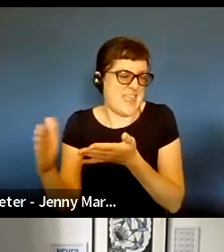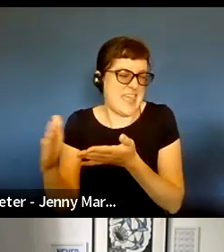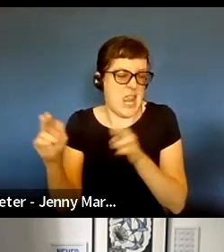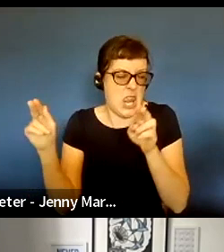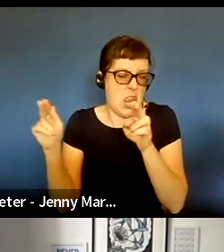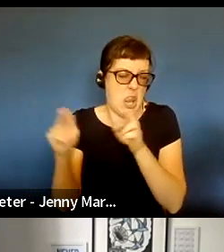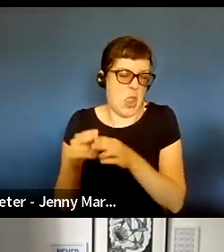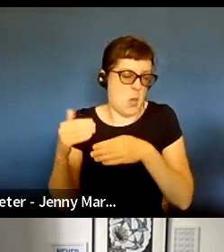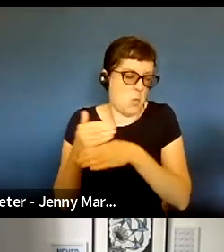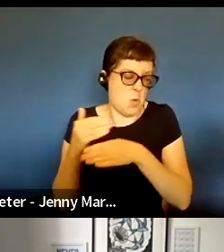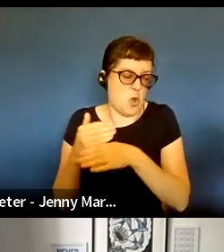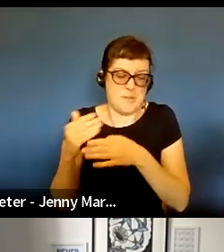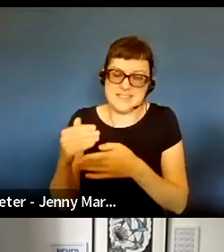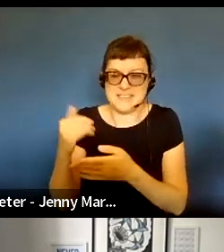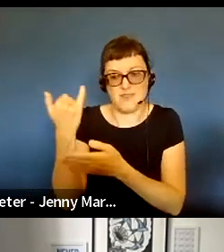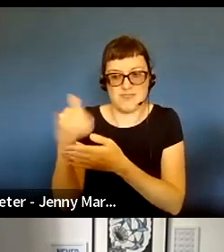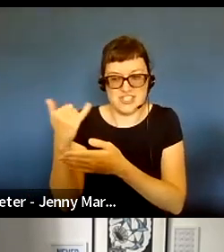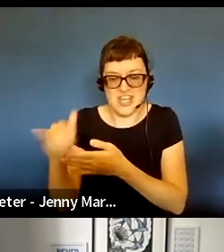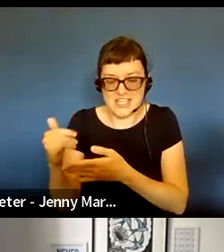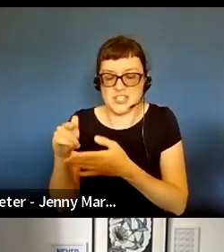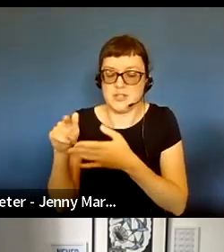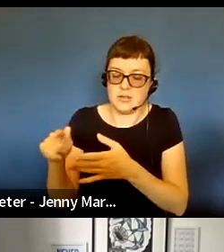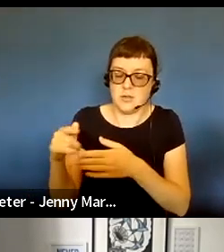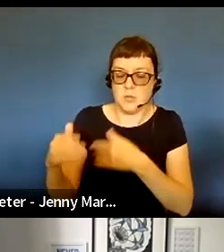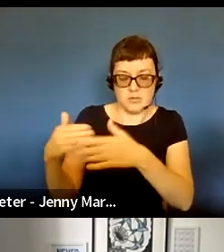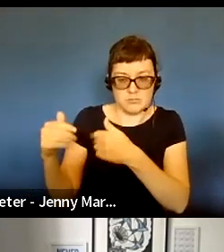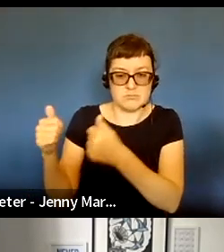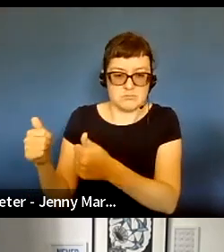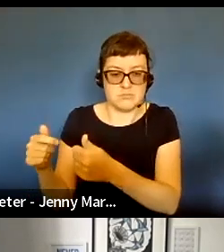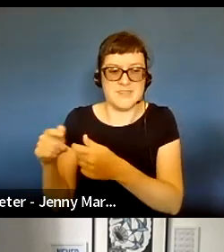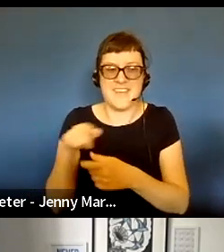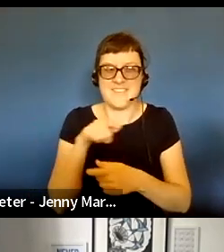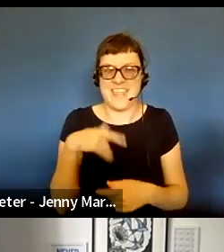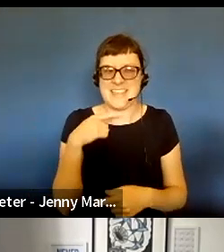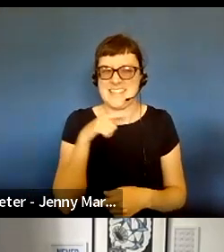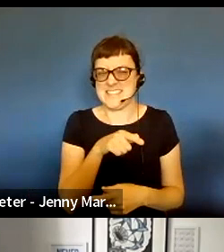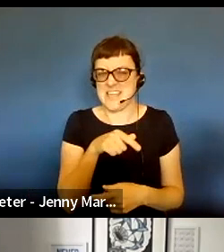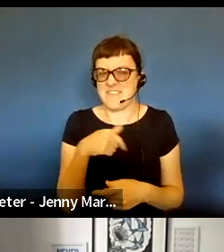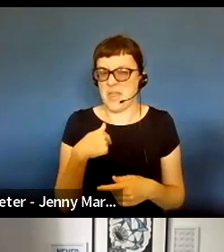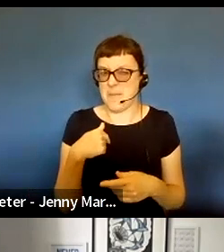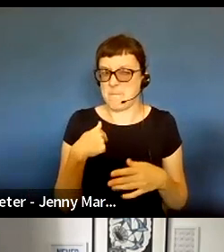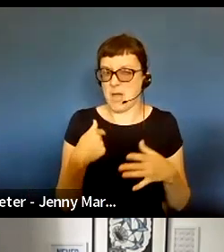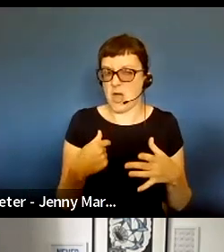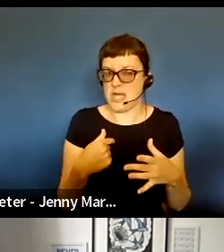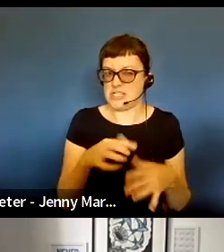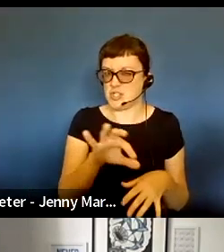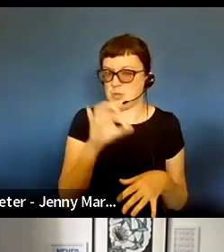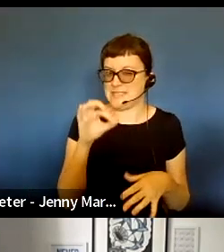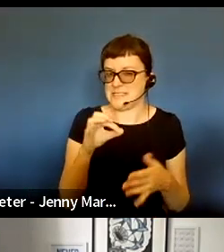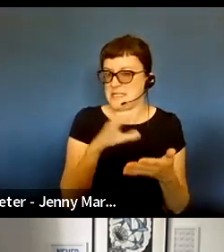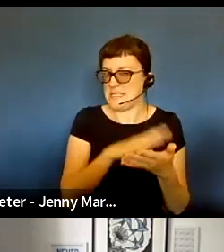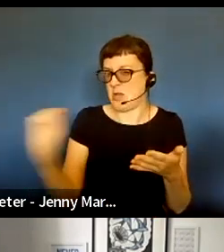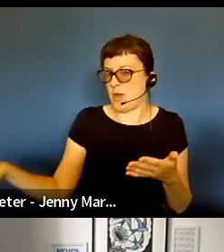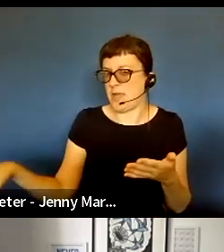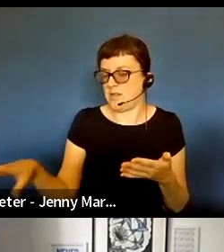know, that rejection things are handled with well towards feeling actually I feel like my agency is being being taken away here. I